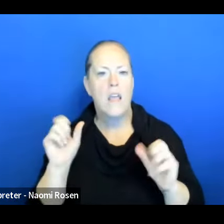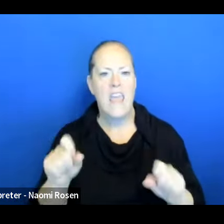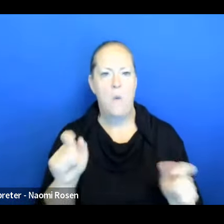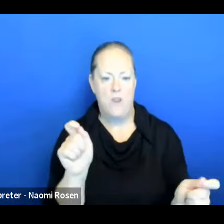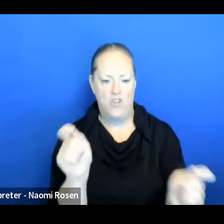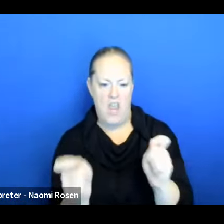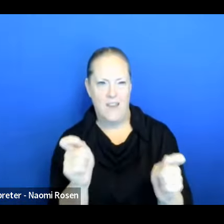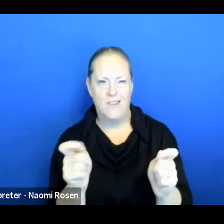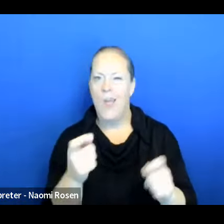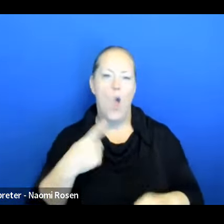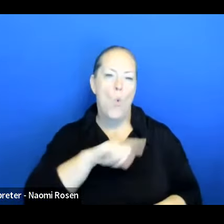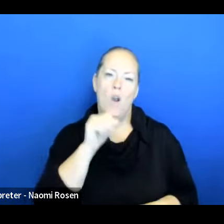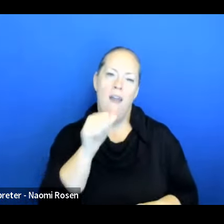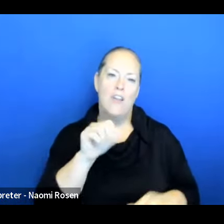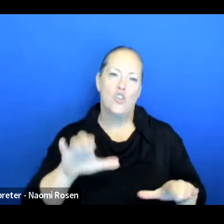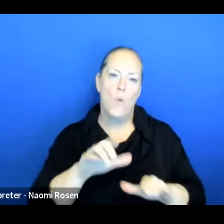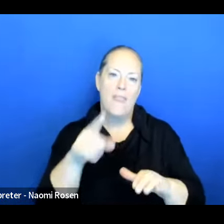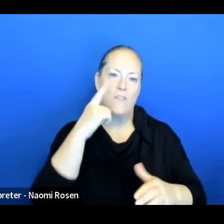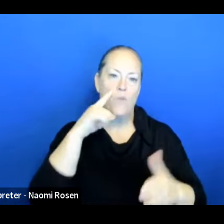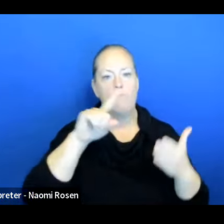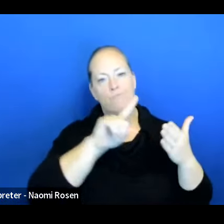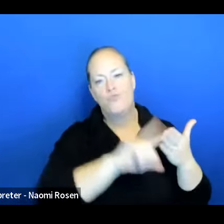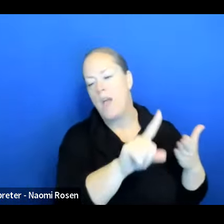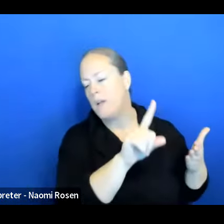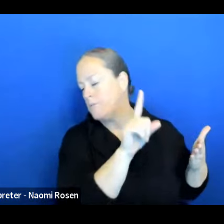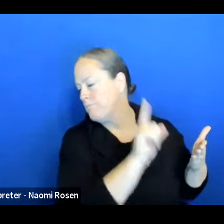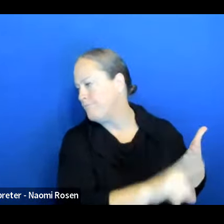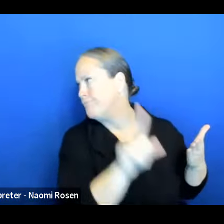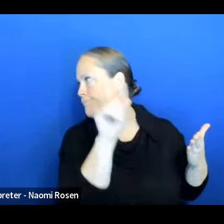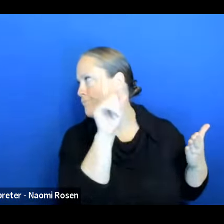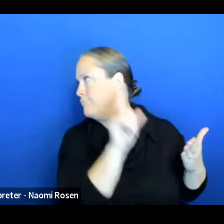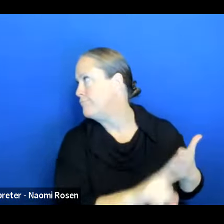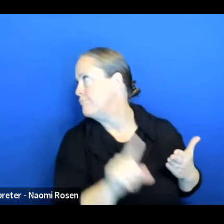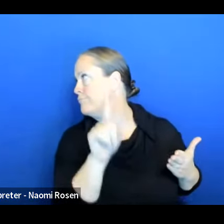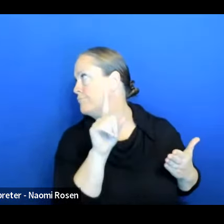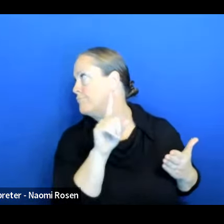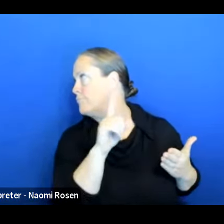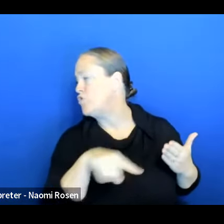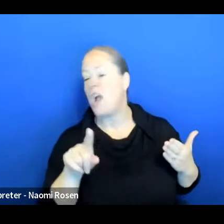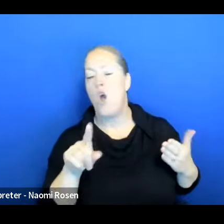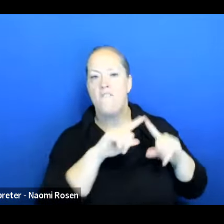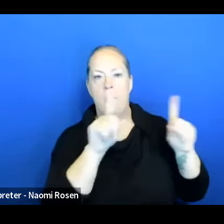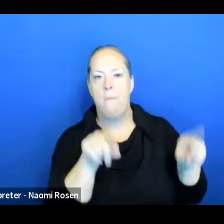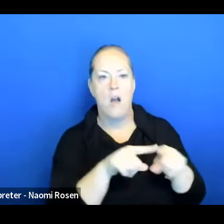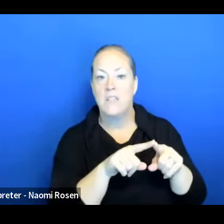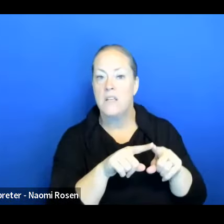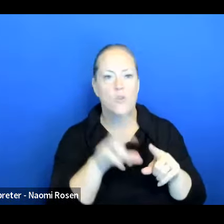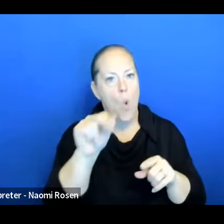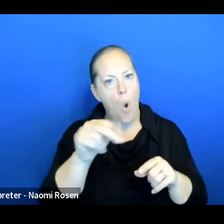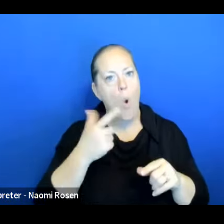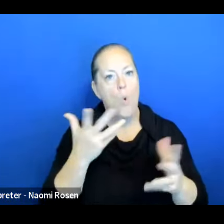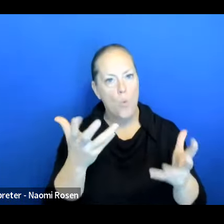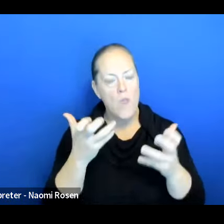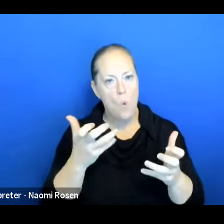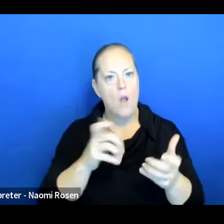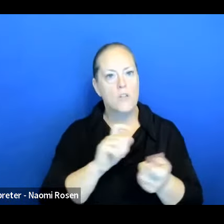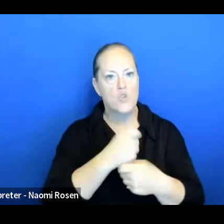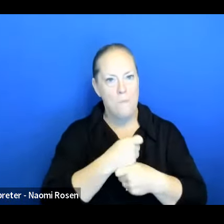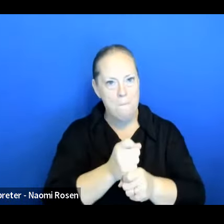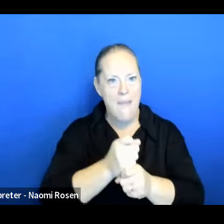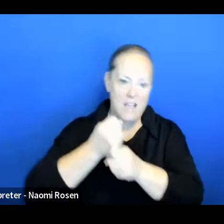doing this just to check off another box. We're doing this to actually make change. And we don't do that again without